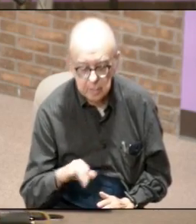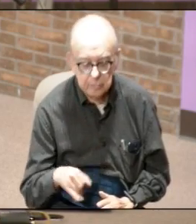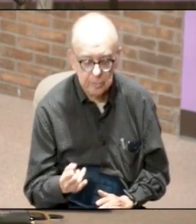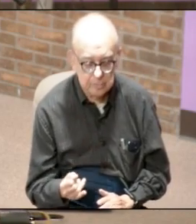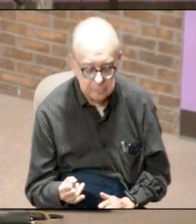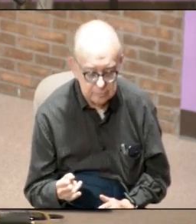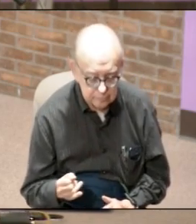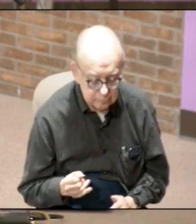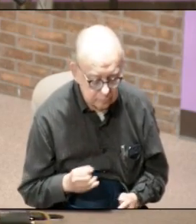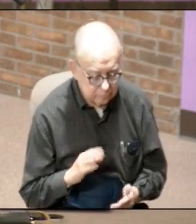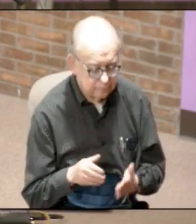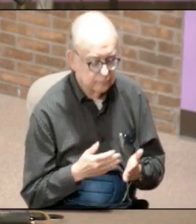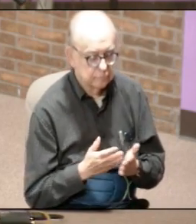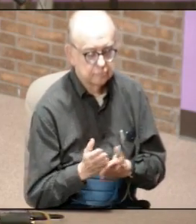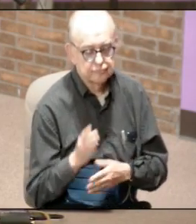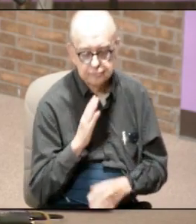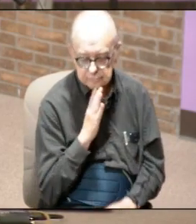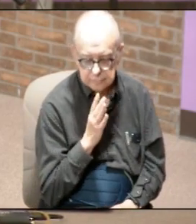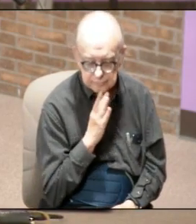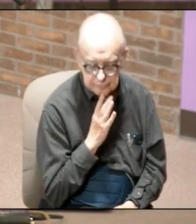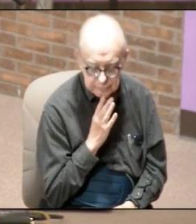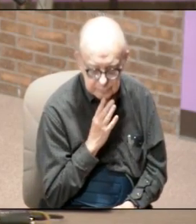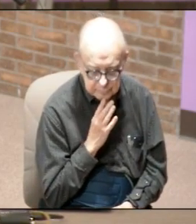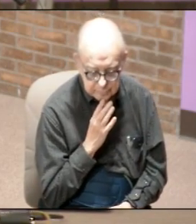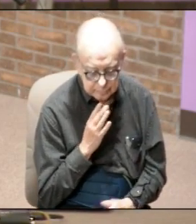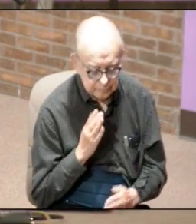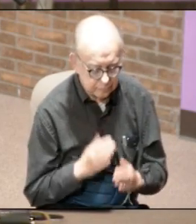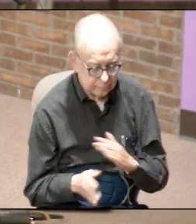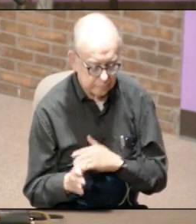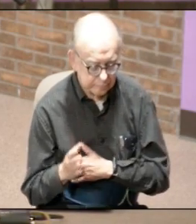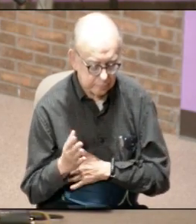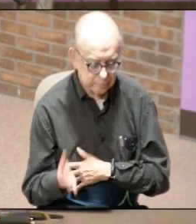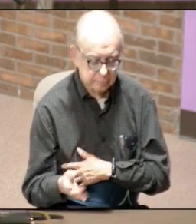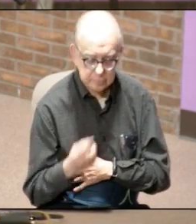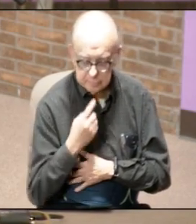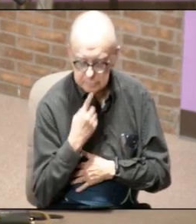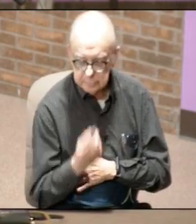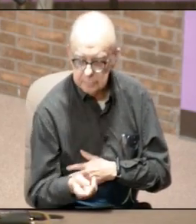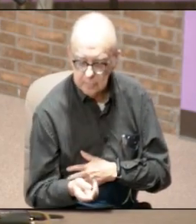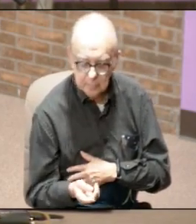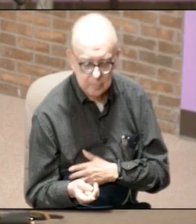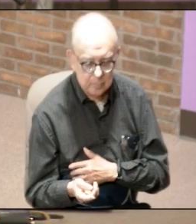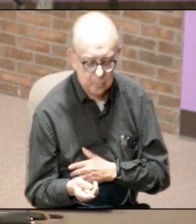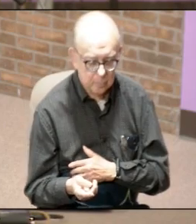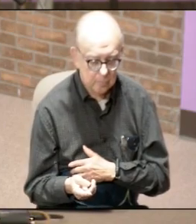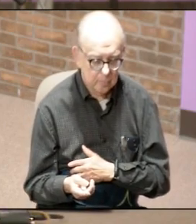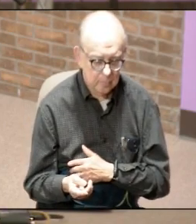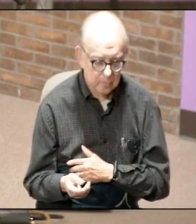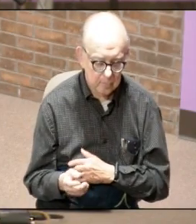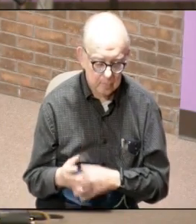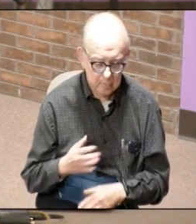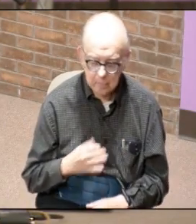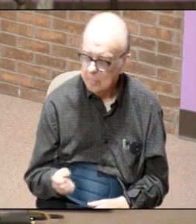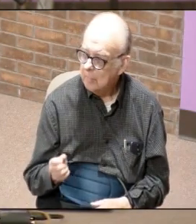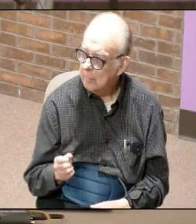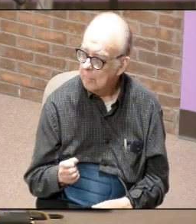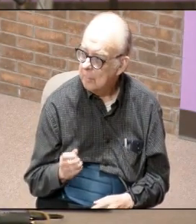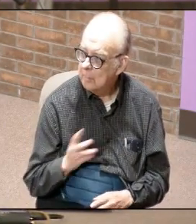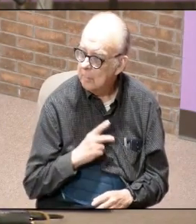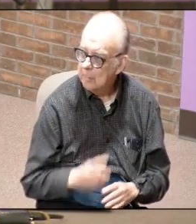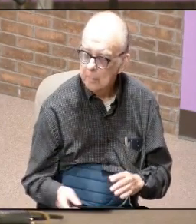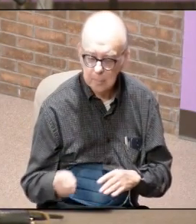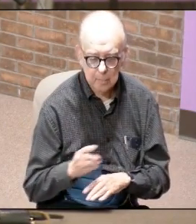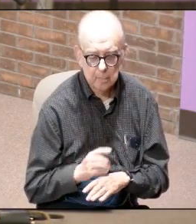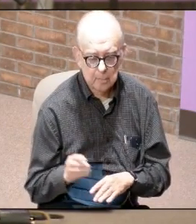all the way through he's talking about his humility and here's what he says he says in the suffering and kingdom